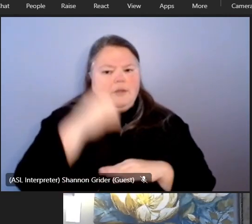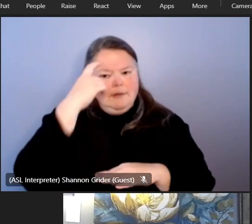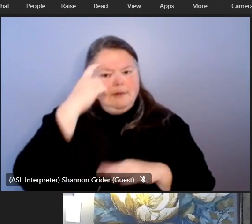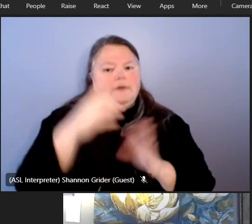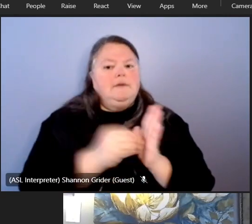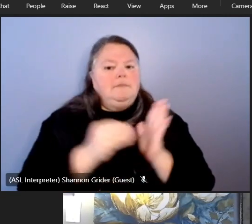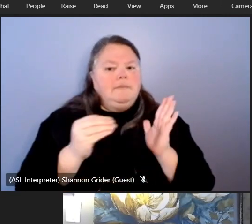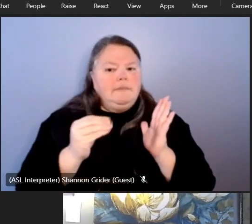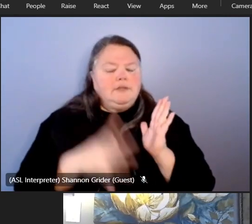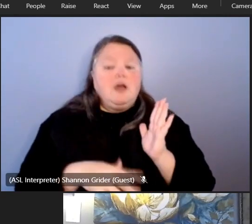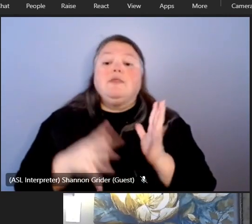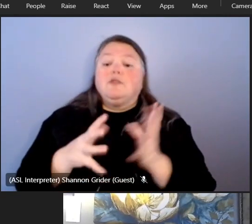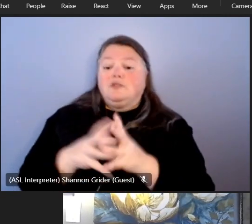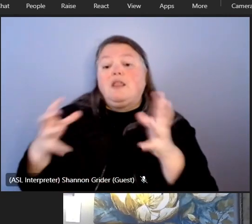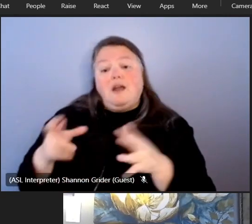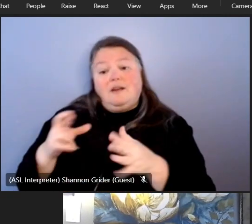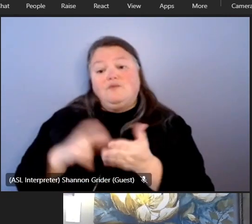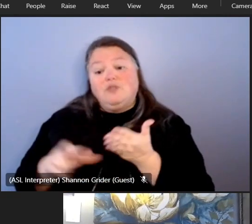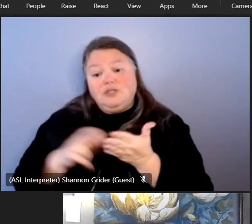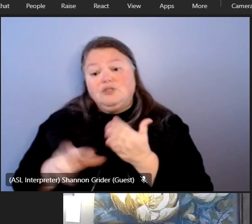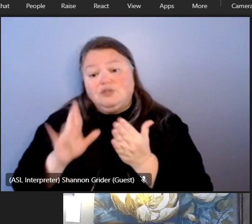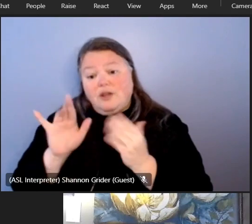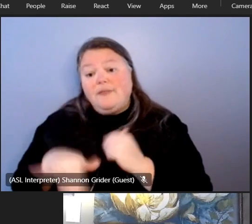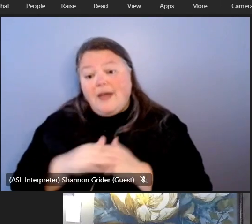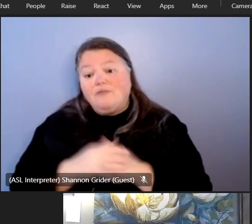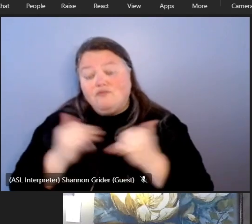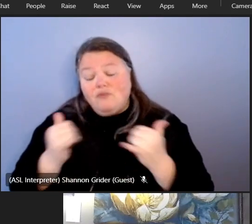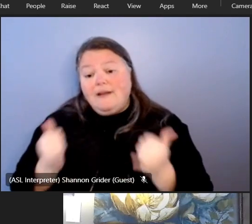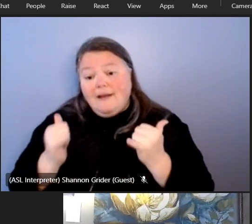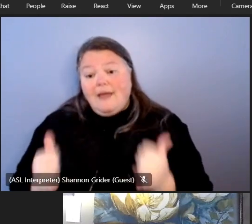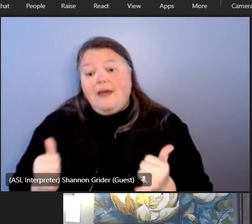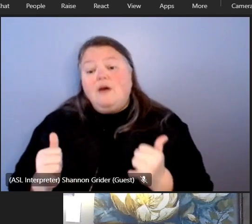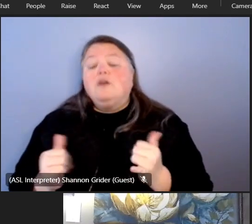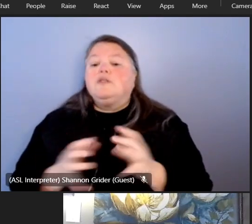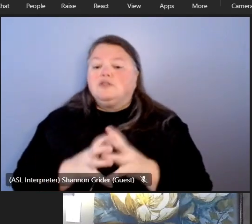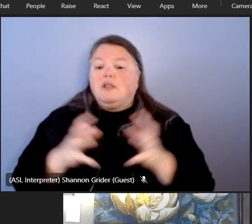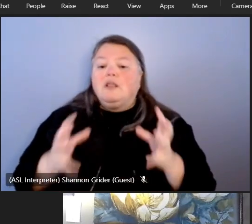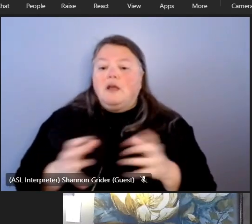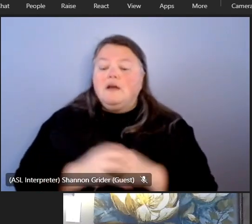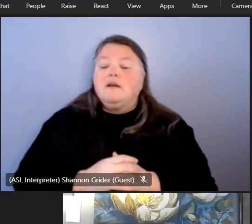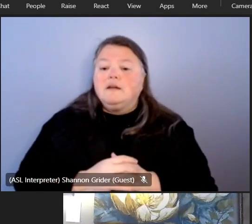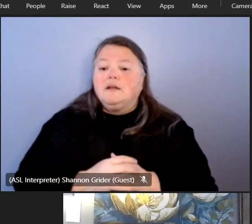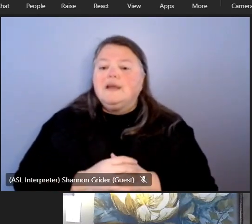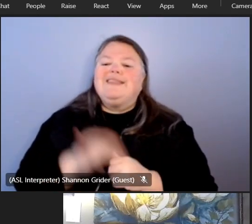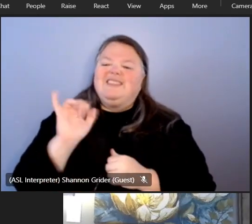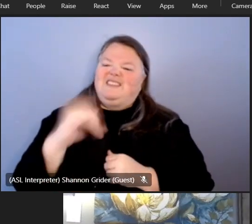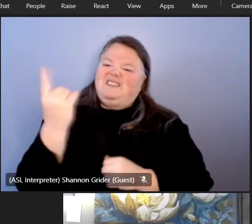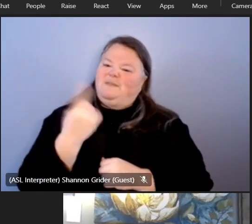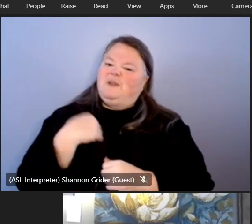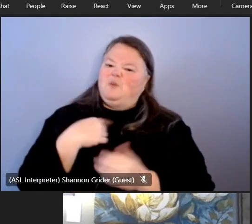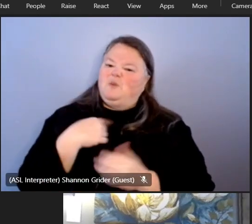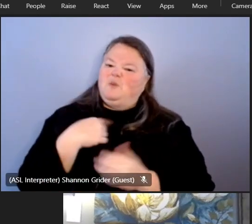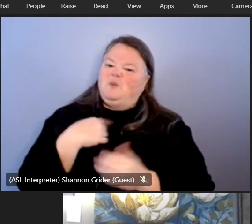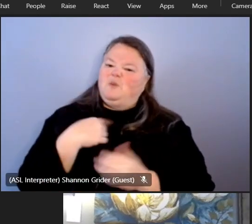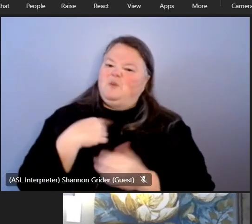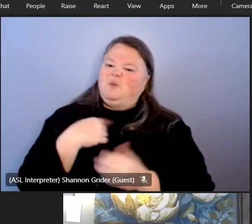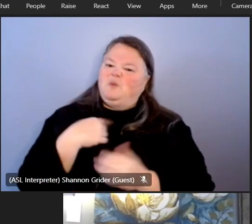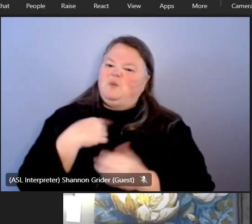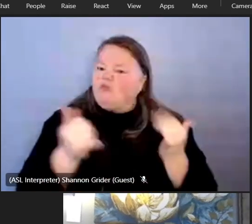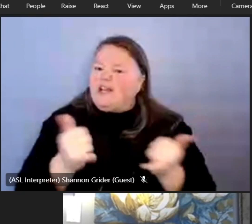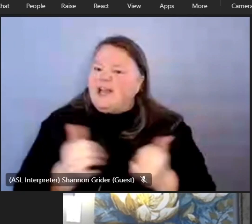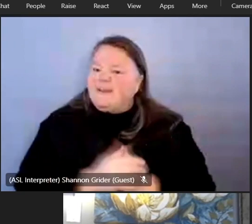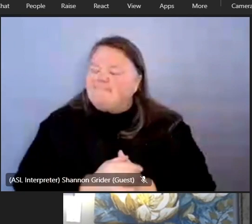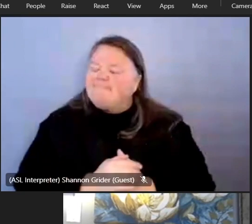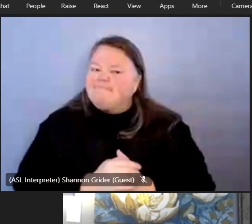research around that going on right now um and a lot that we don't know but it's something that we're working through and trying to find out right now so